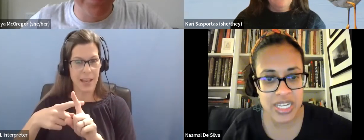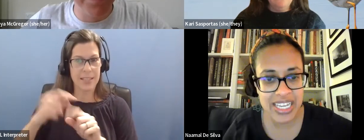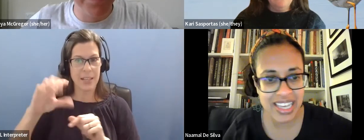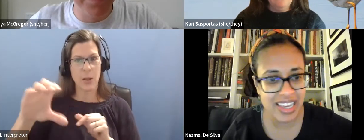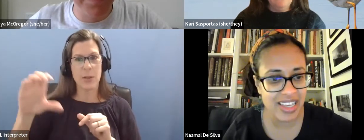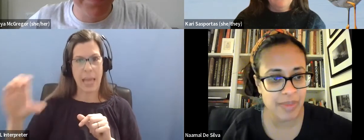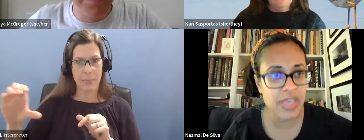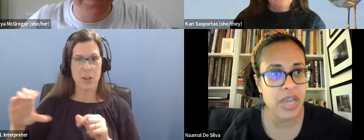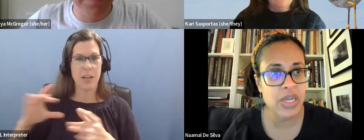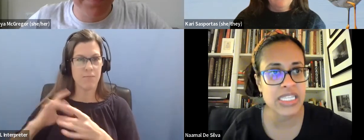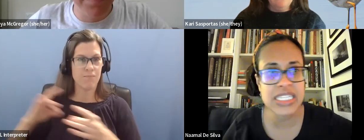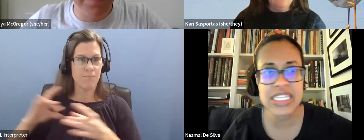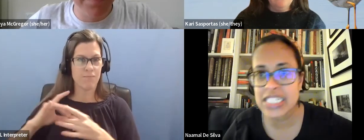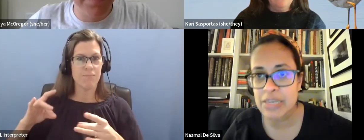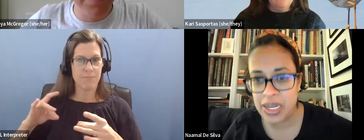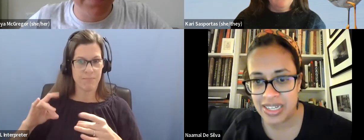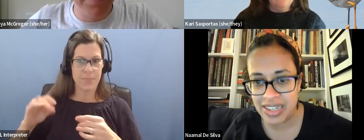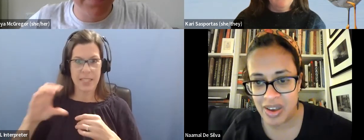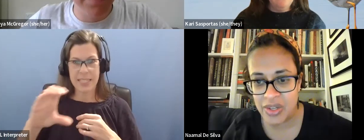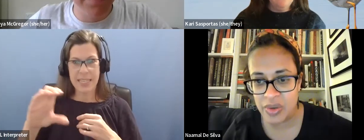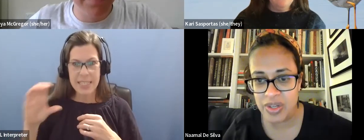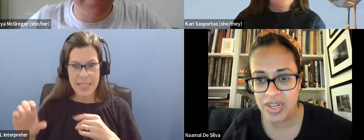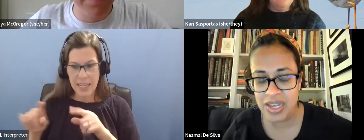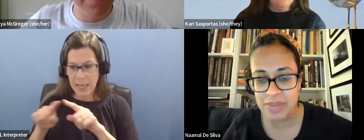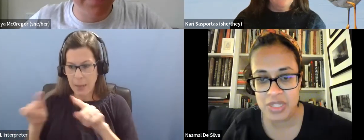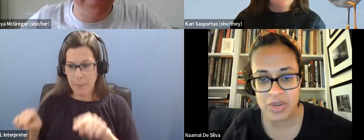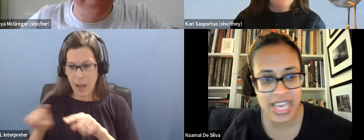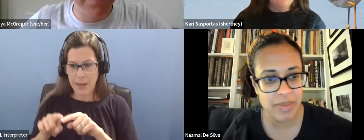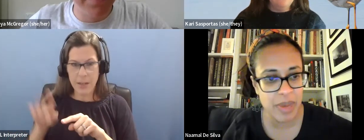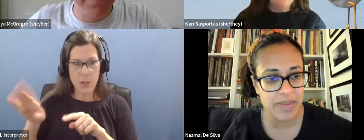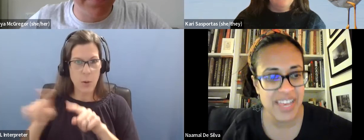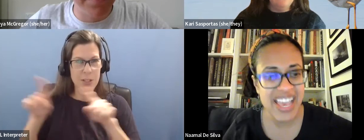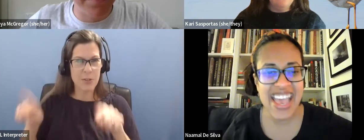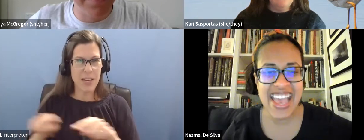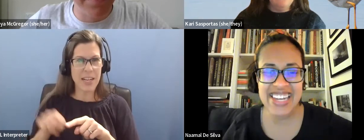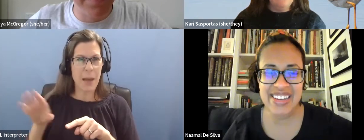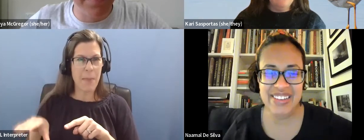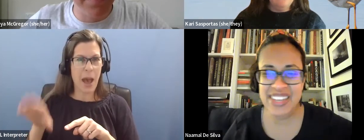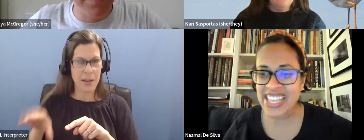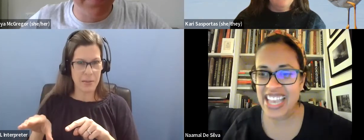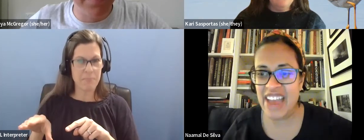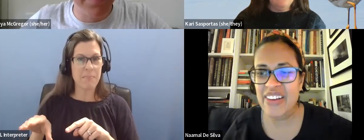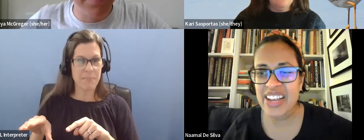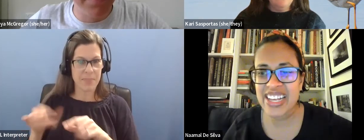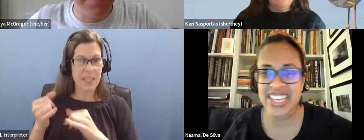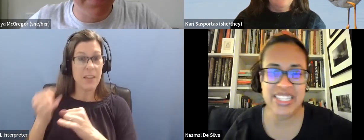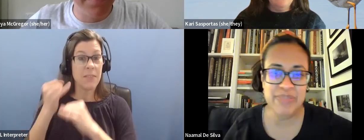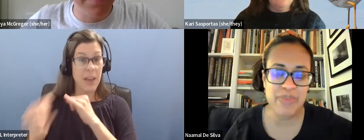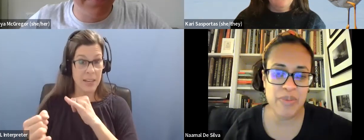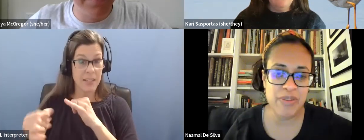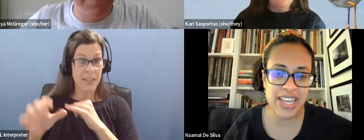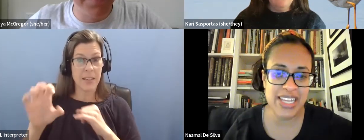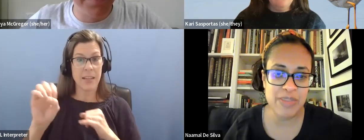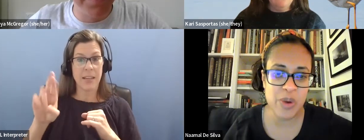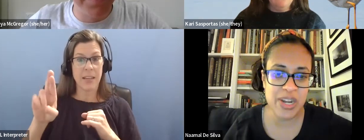captioning. There is the CC button on your screen at the bottom. And finally, Erica is